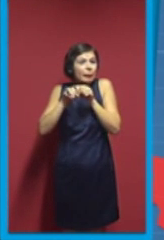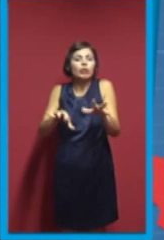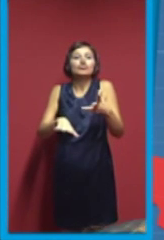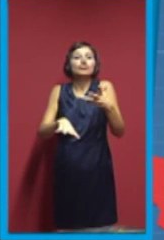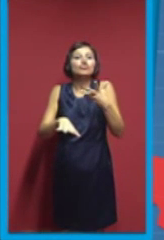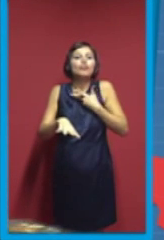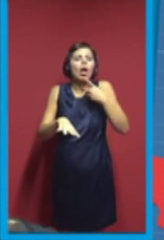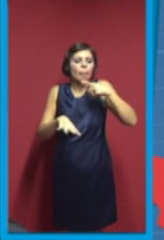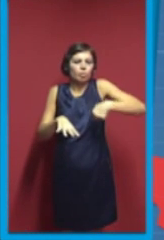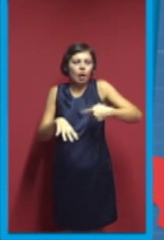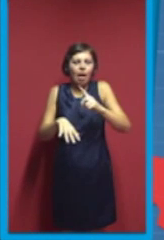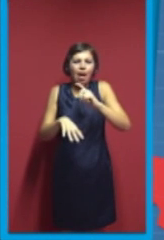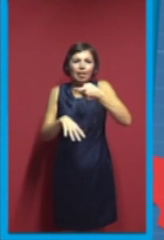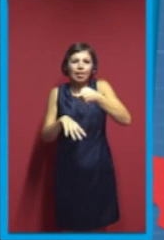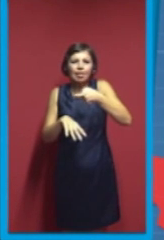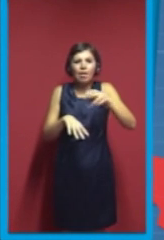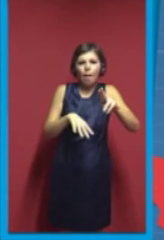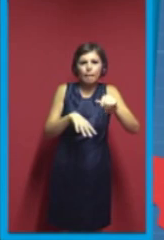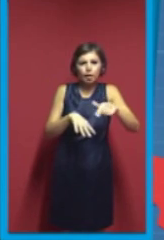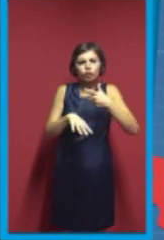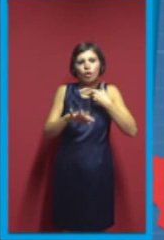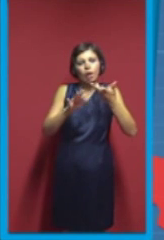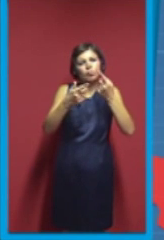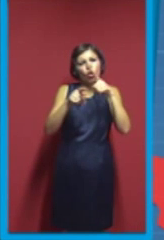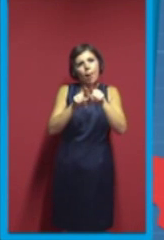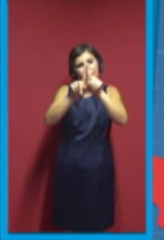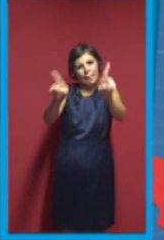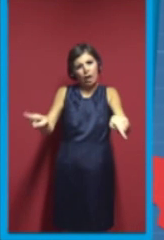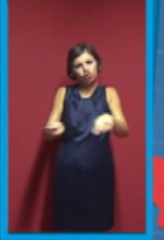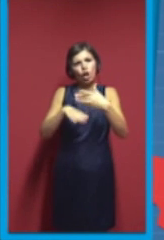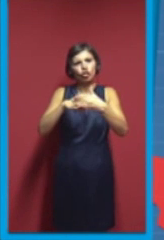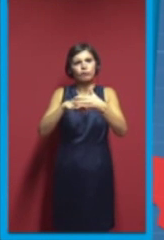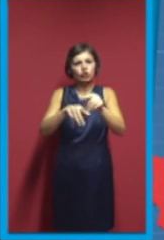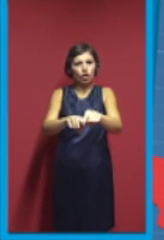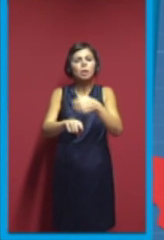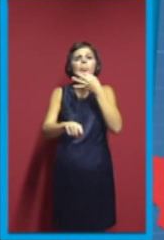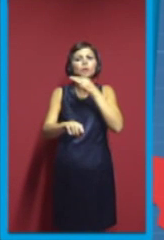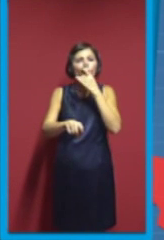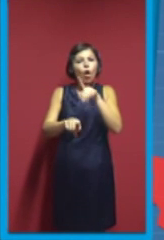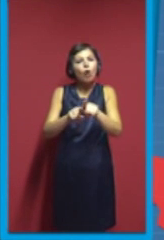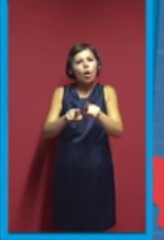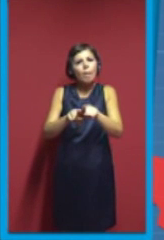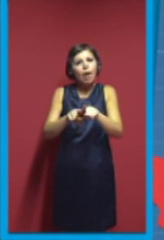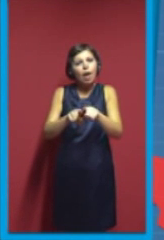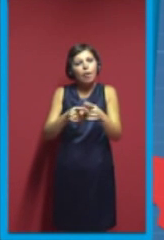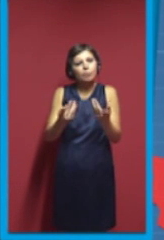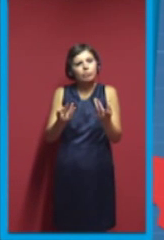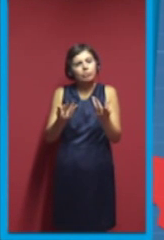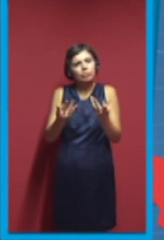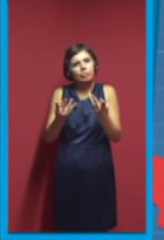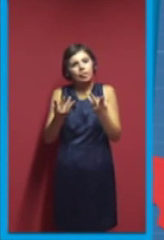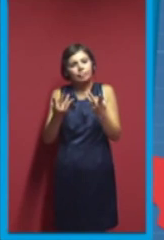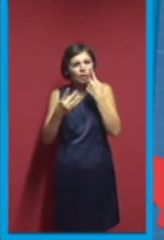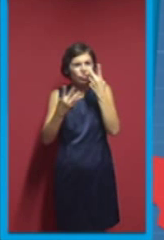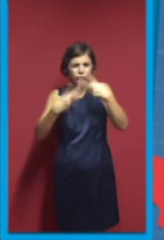code, to implement features for us. Because we develop most of our printers on GitHub, even though,